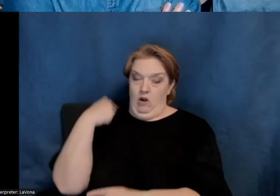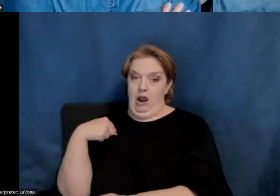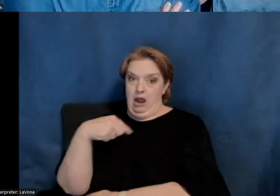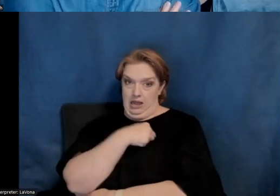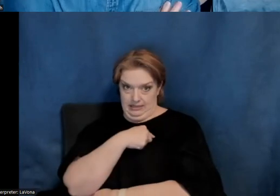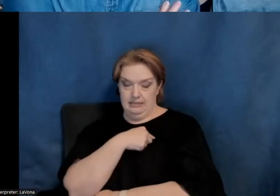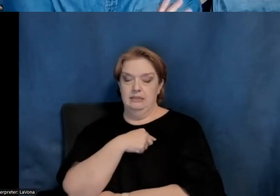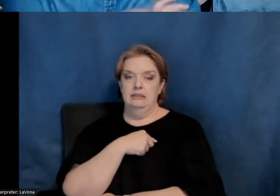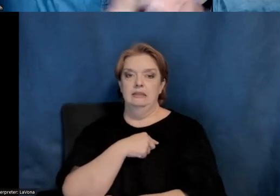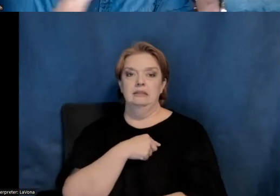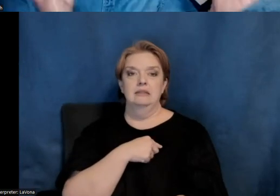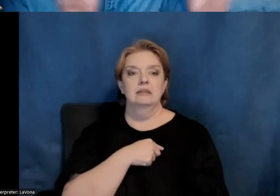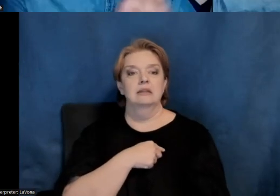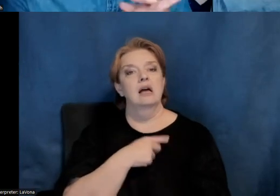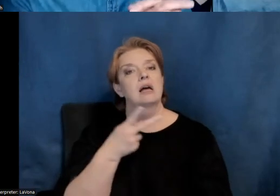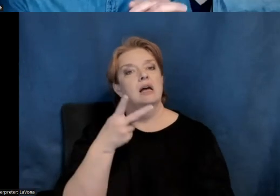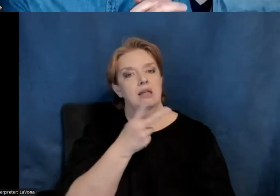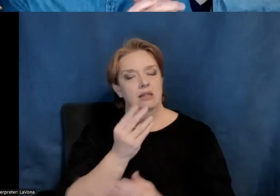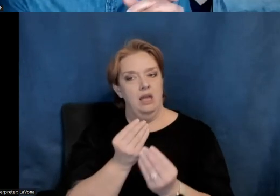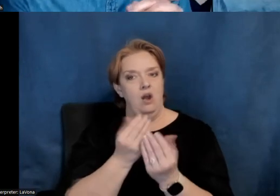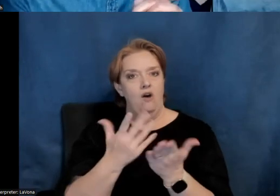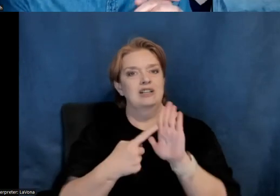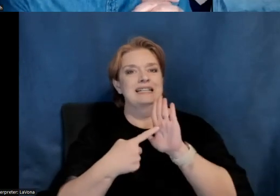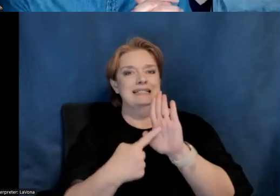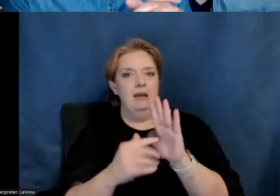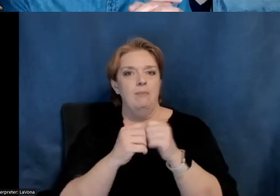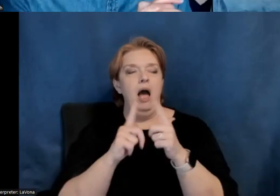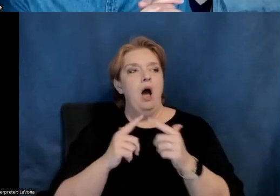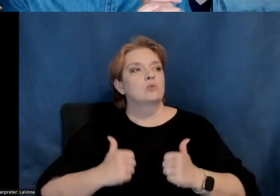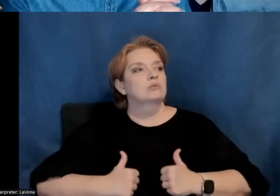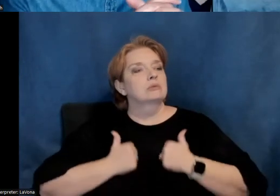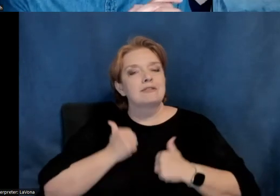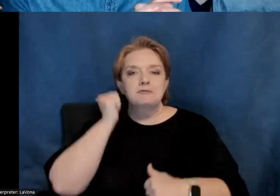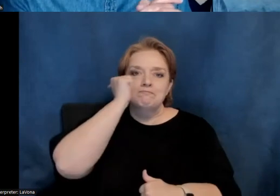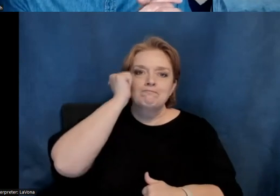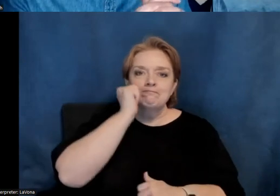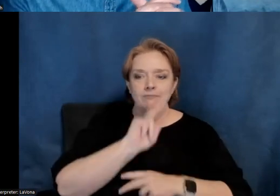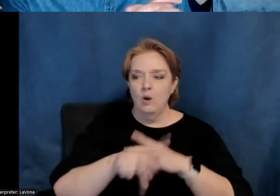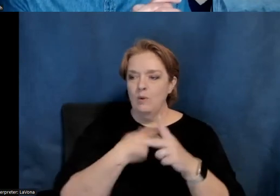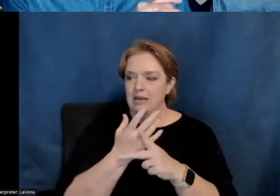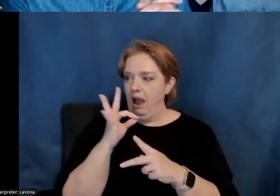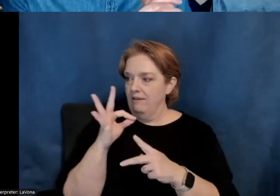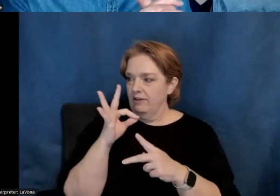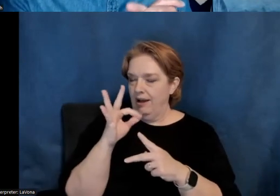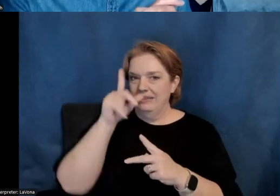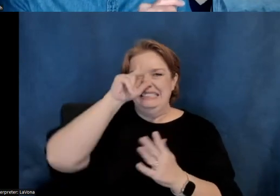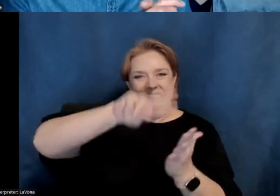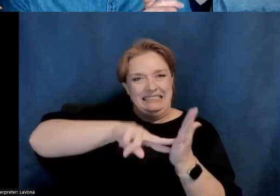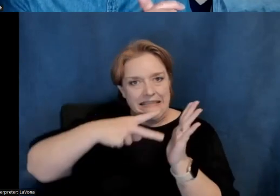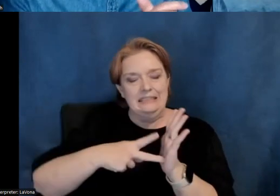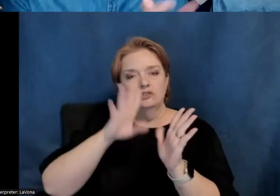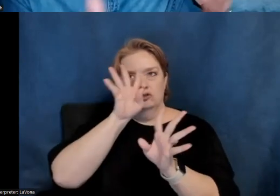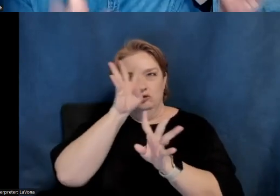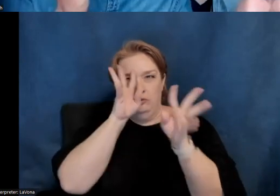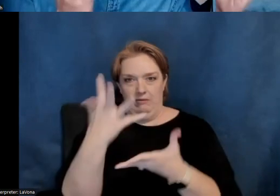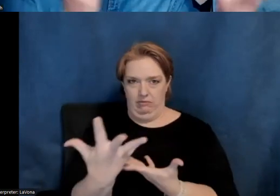they, uh, uh, they offer an example of how to live with a kind of, uh, uh, uh, creativity and intention as a part of your full